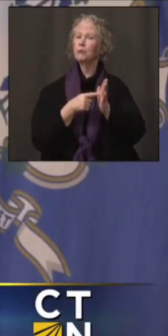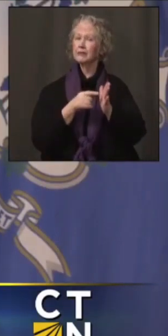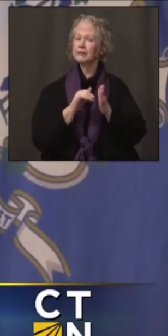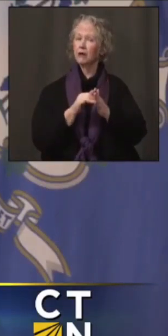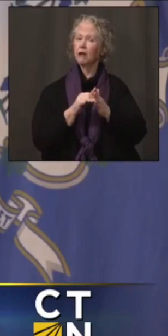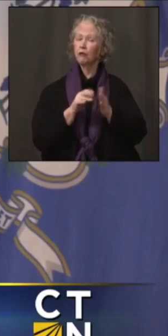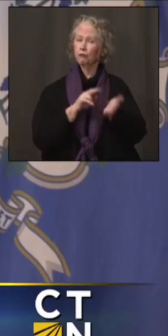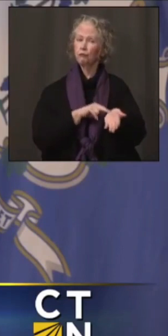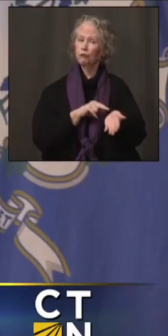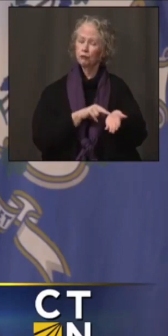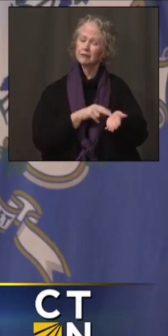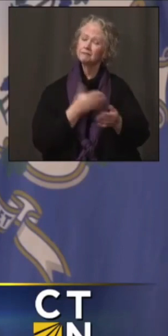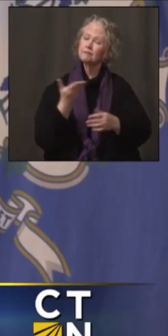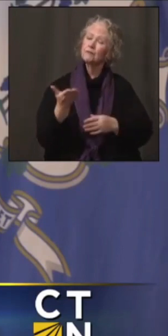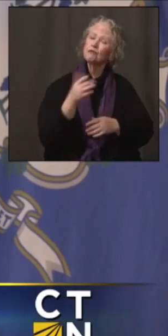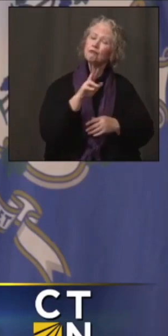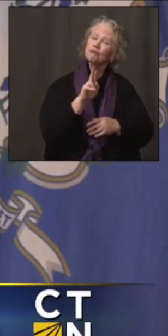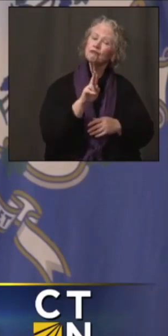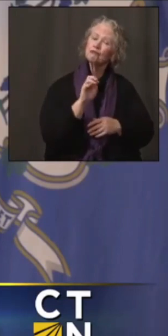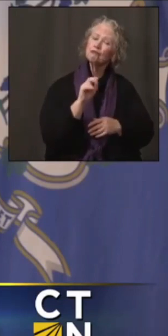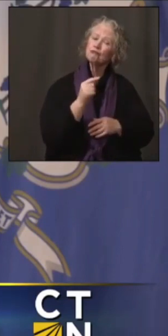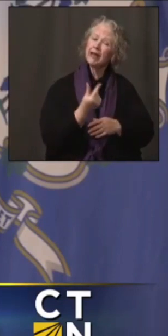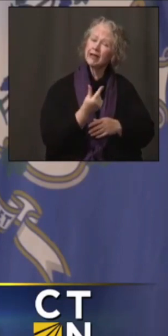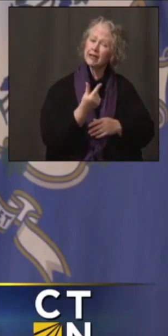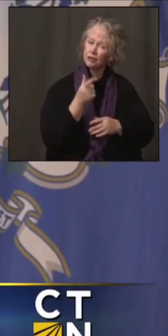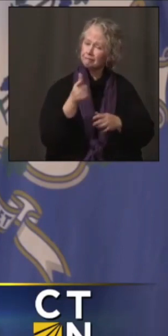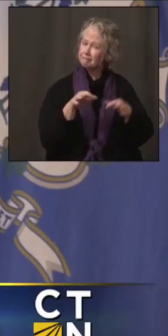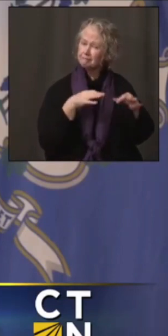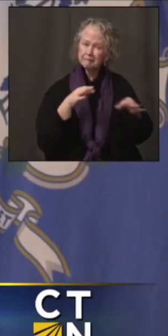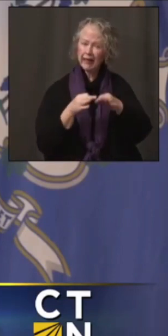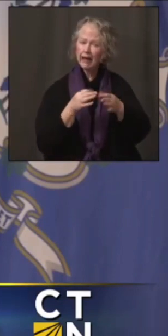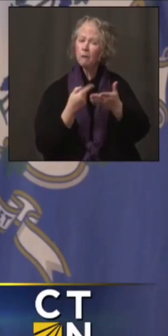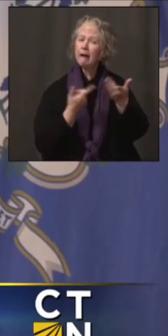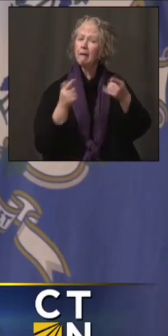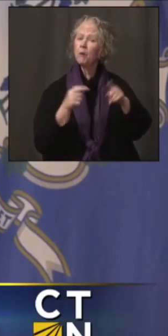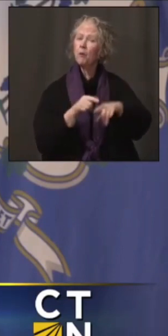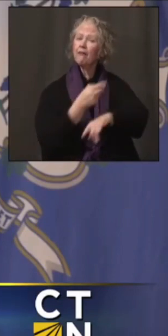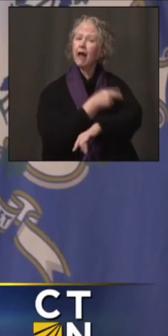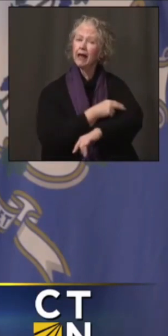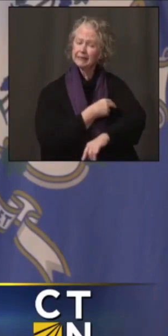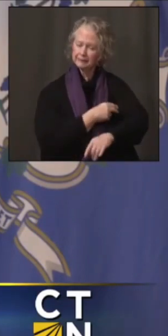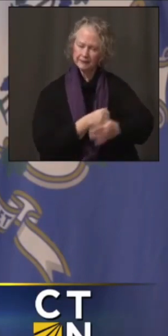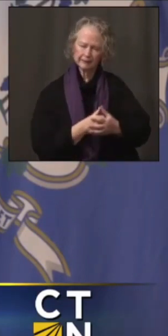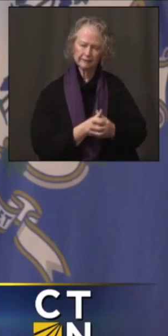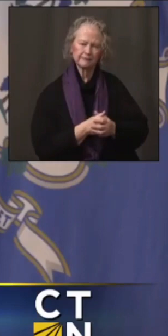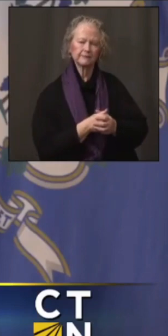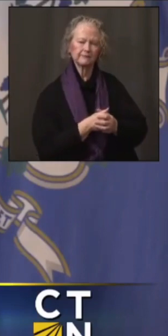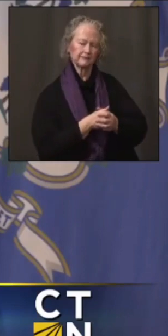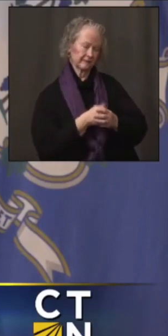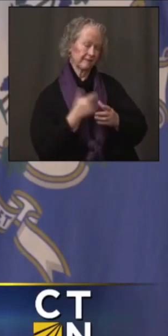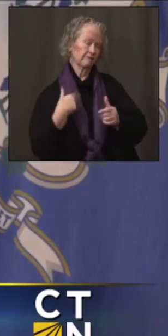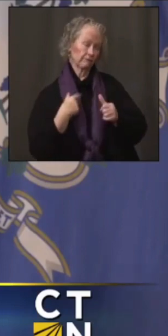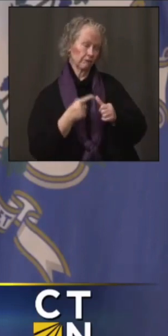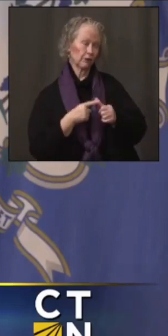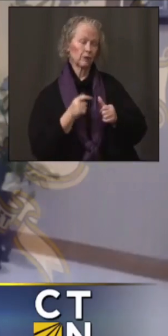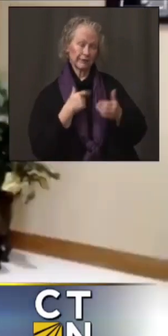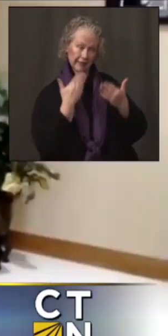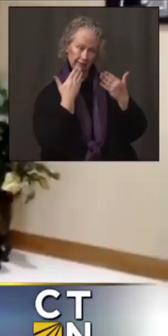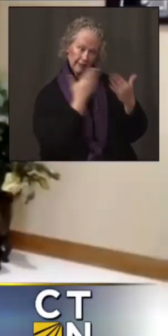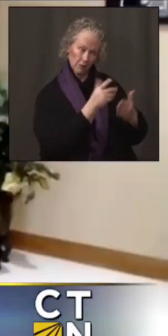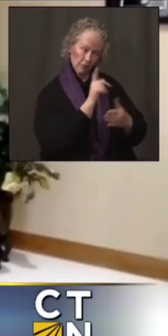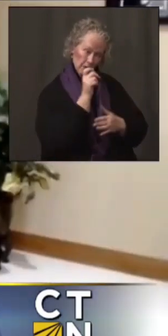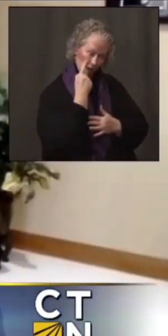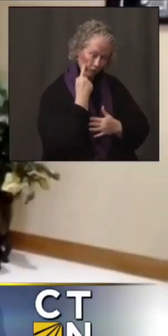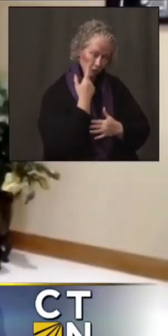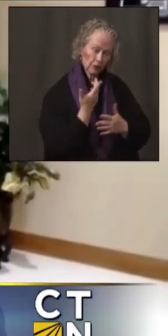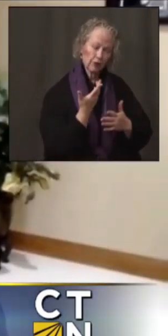you've been there at the hospital on the front lines. Tell us your experience. Yeah, so first of all, let me say thank you to you, Mr. Governor, as